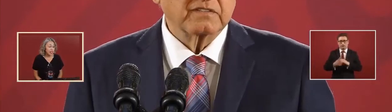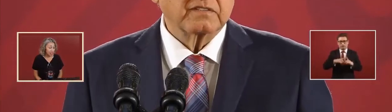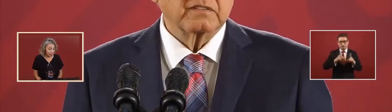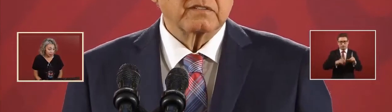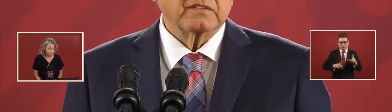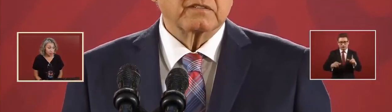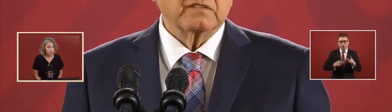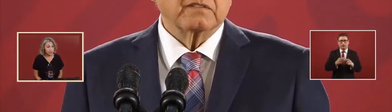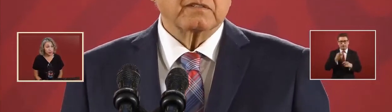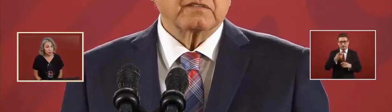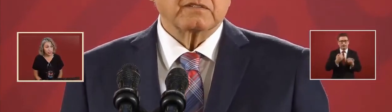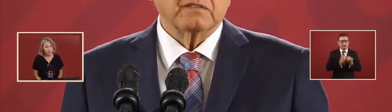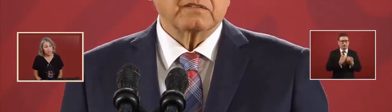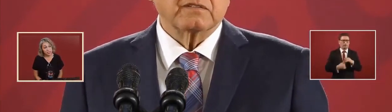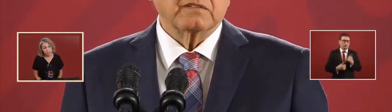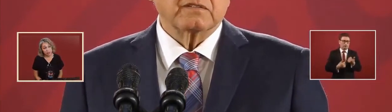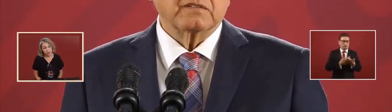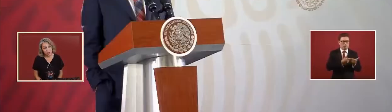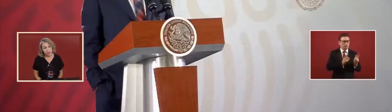country.